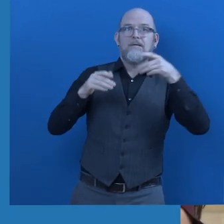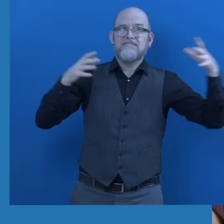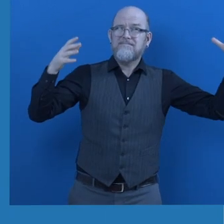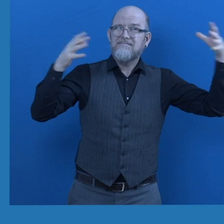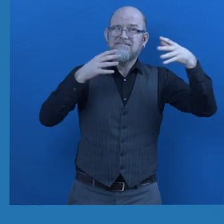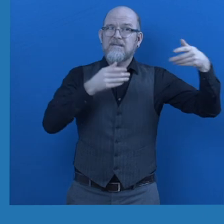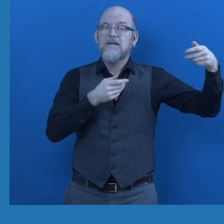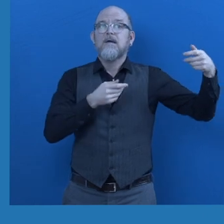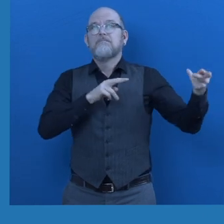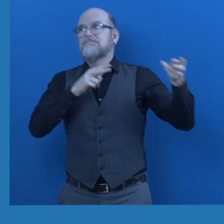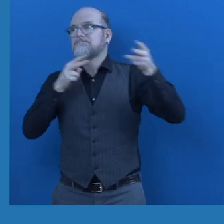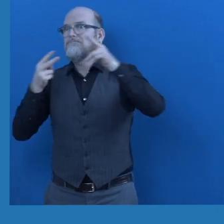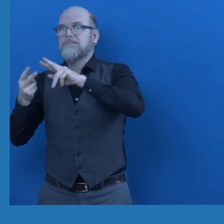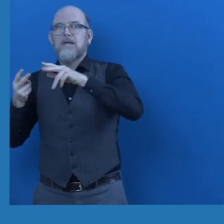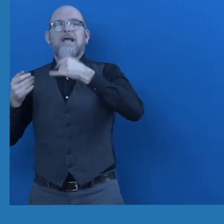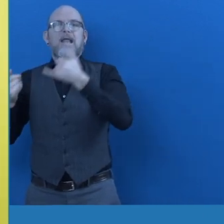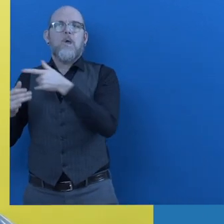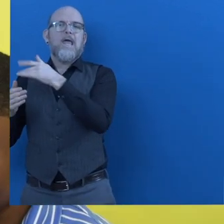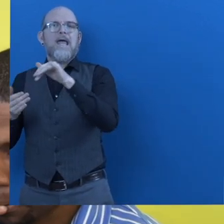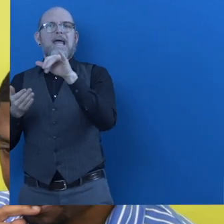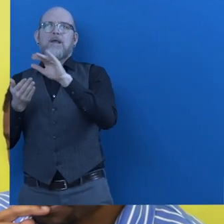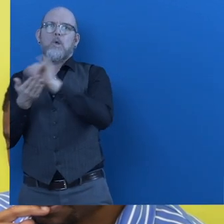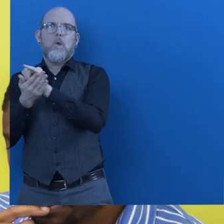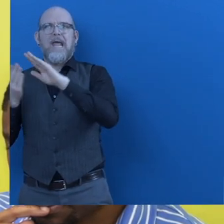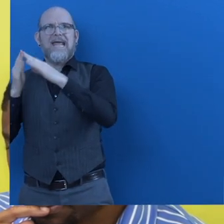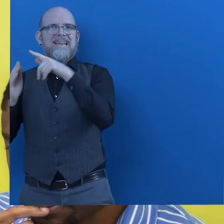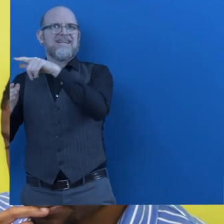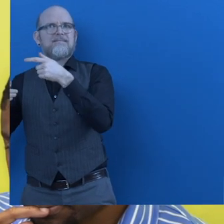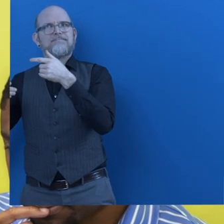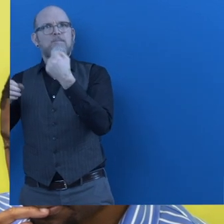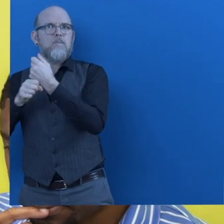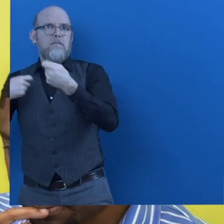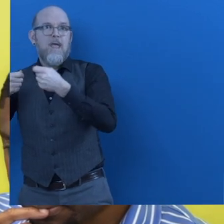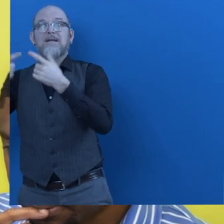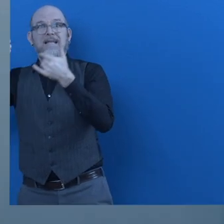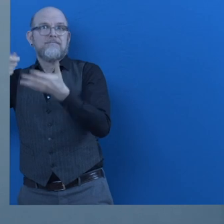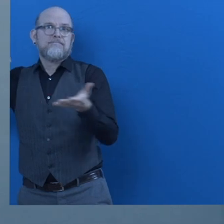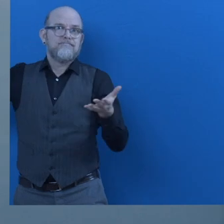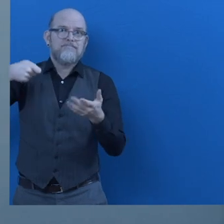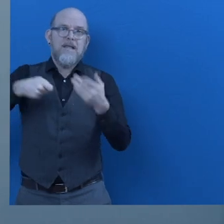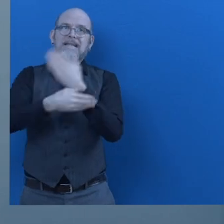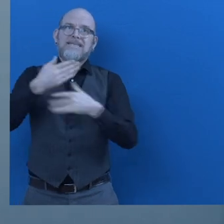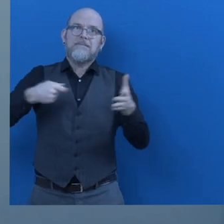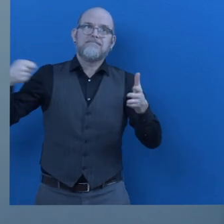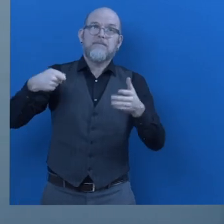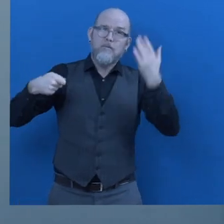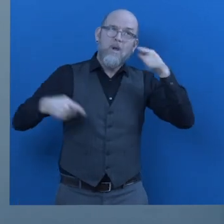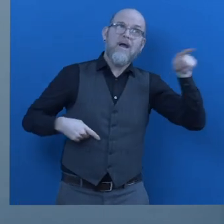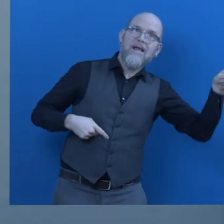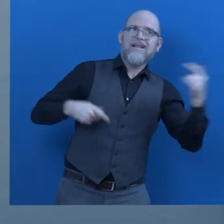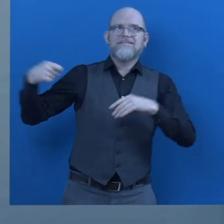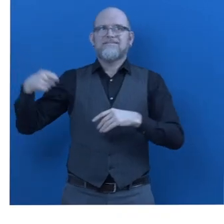into the New York City Workforce Development Office so that they are permanent. That was always part of our plan so we could provide